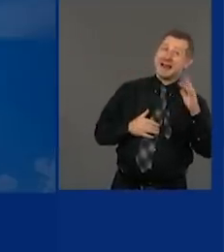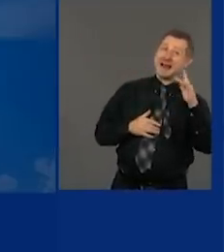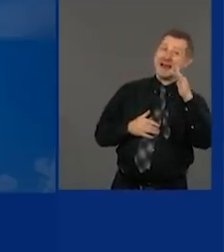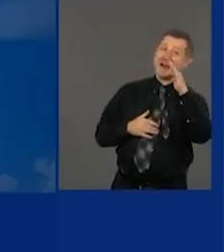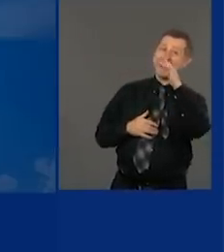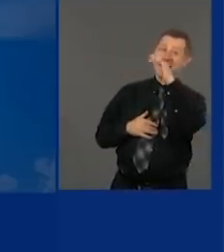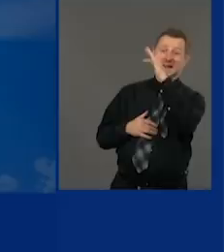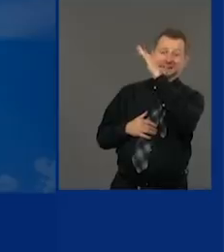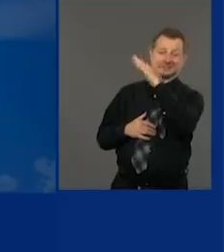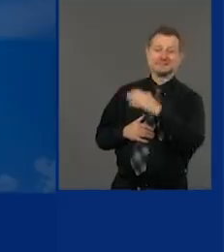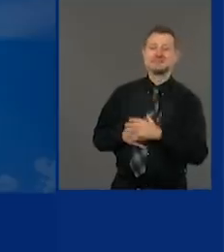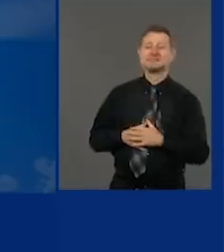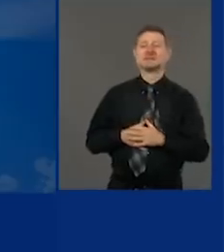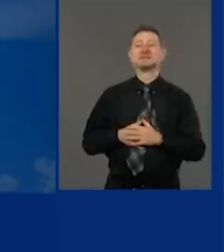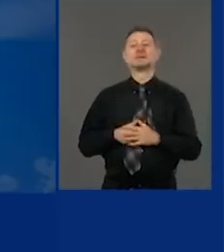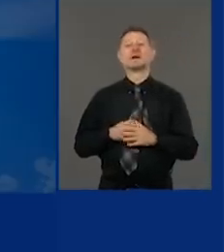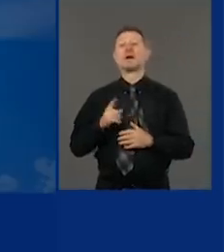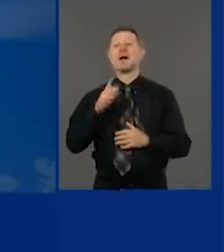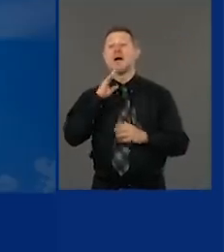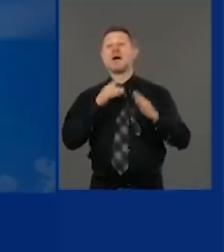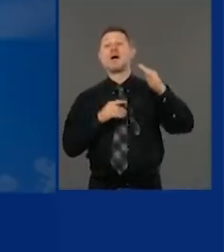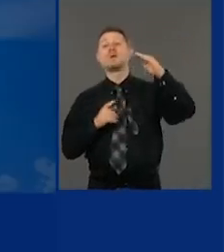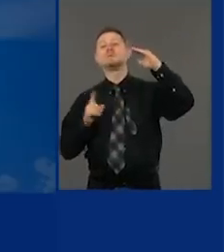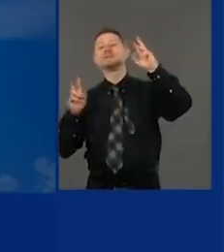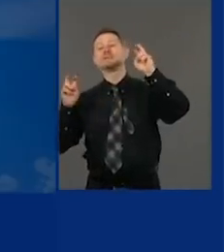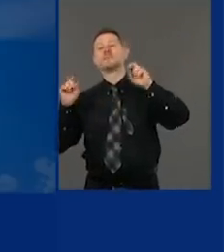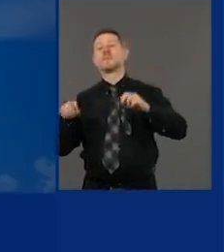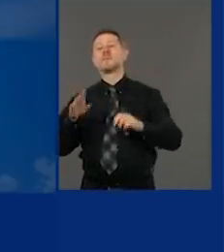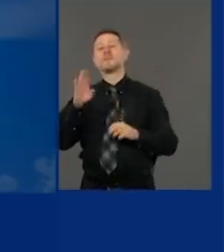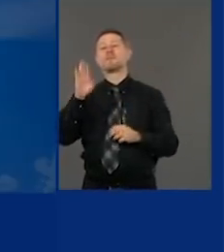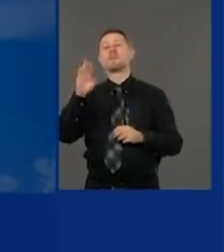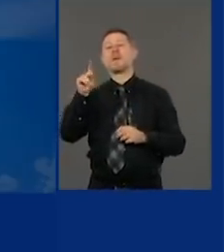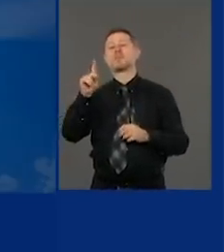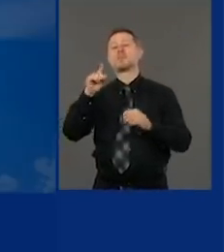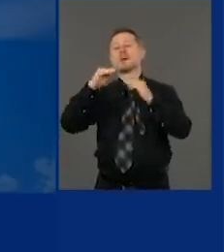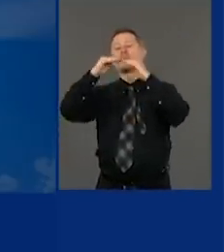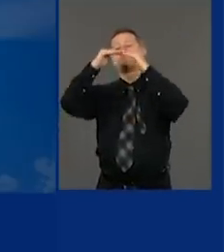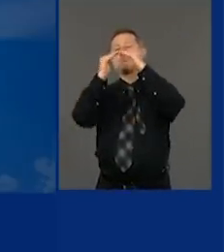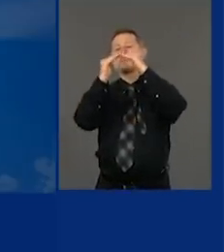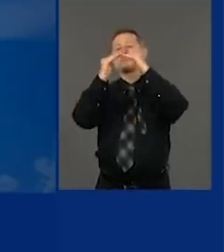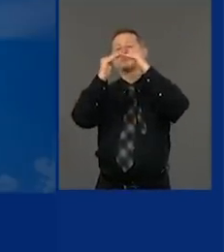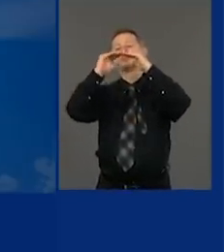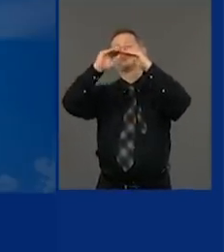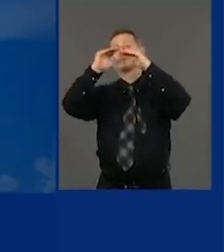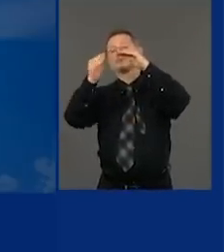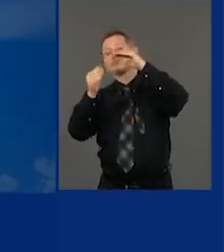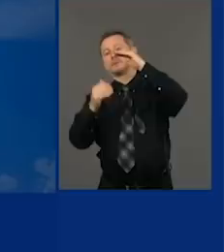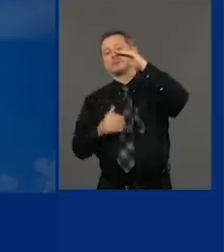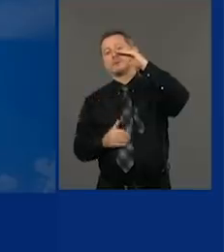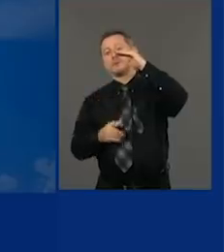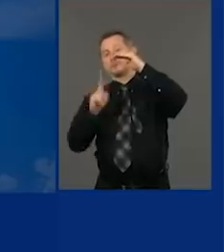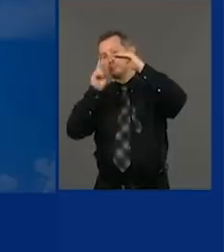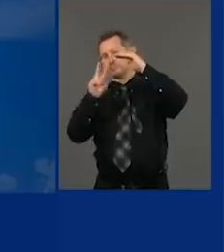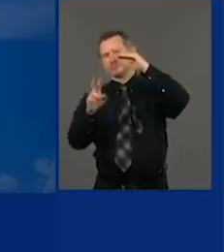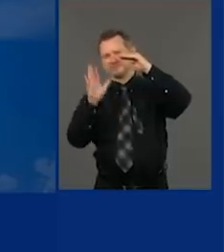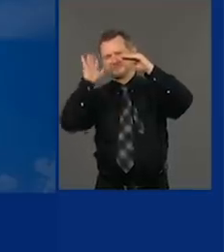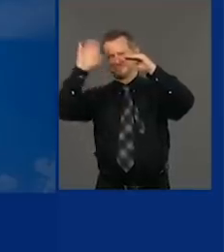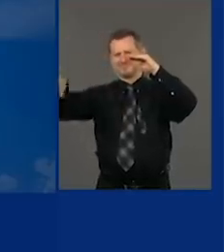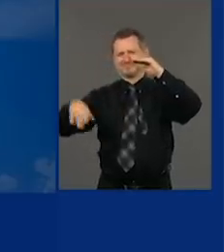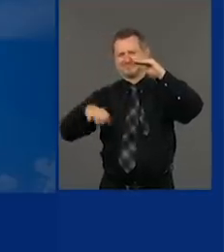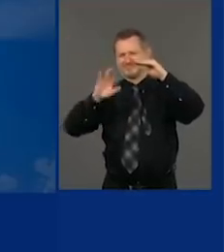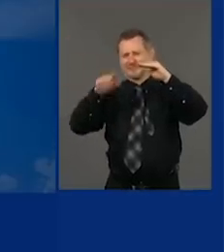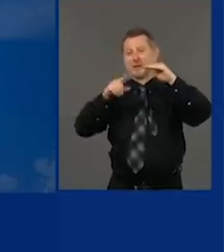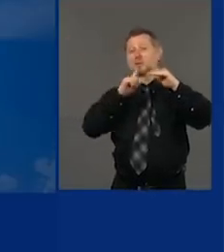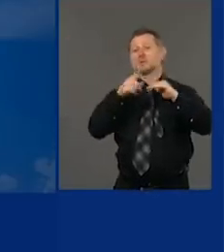We had to bend the curve despite those models. We needed 30,000 ventilators, that